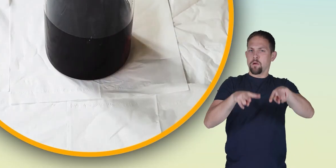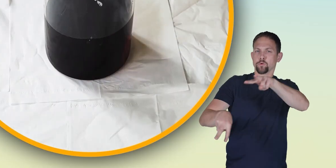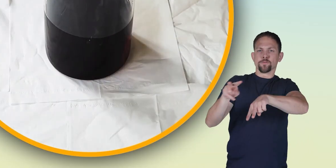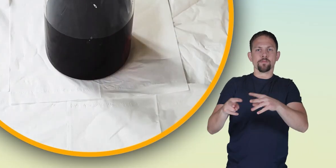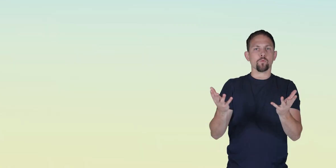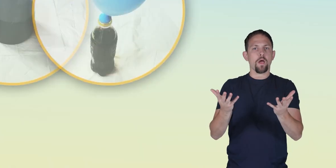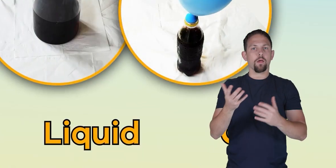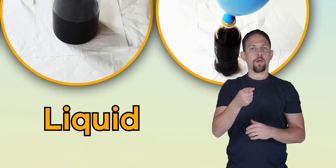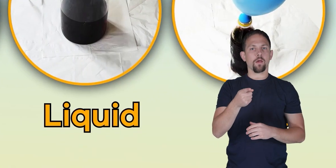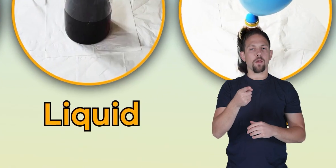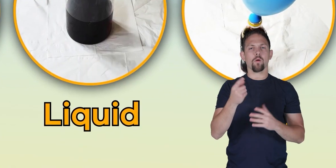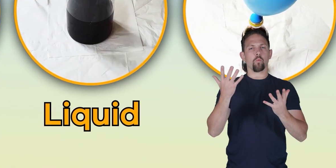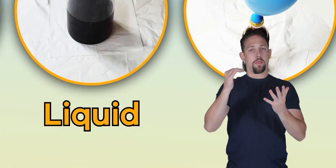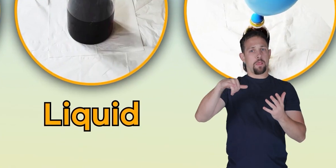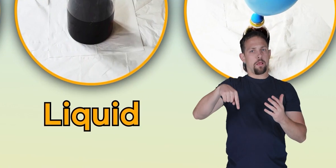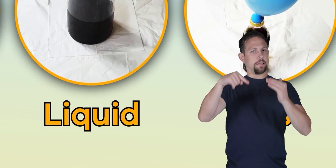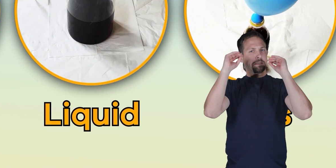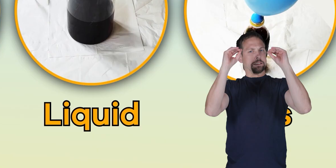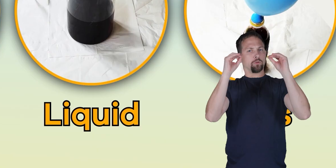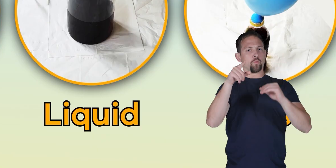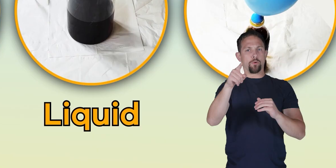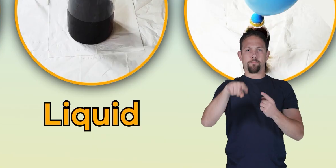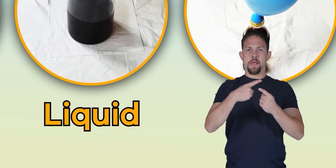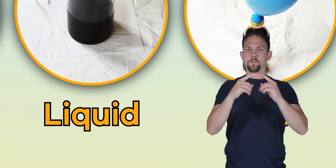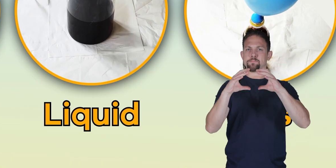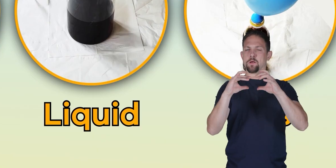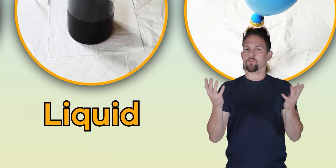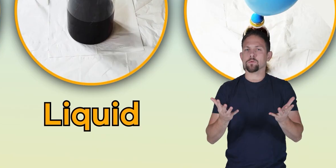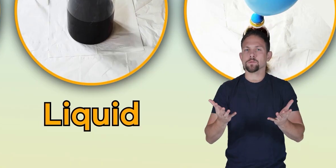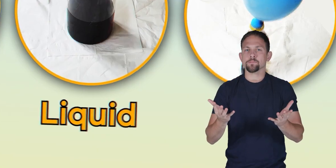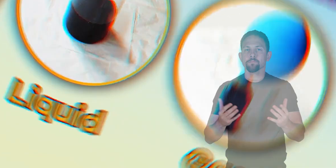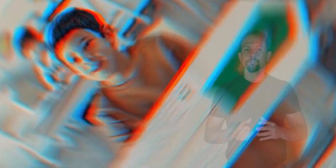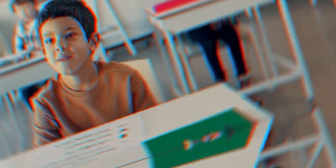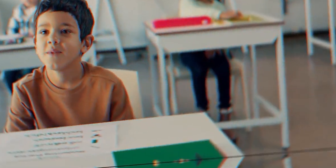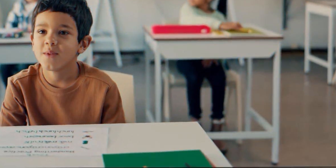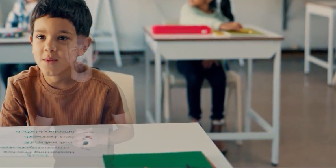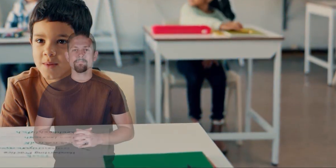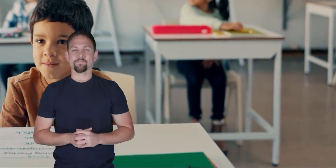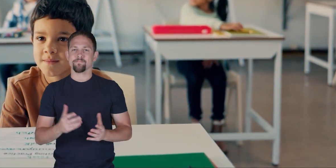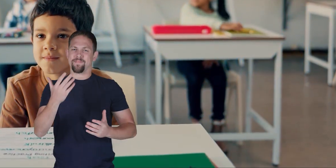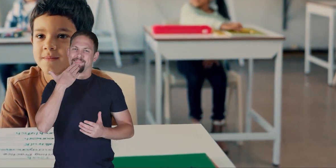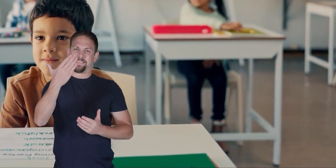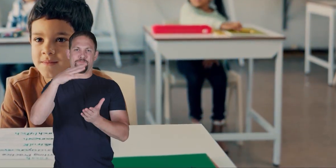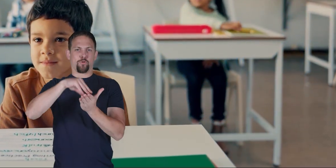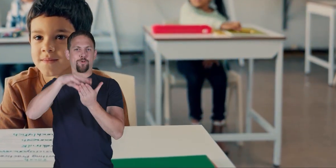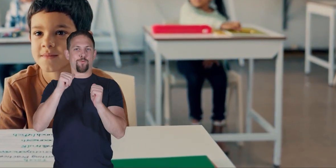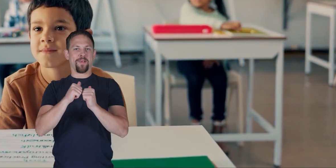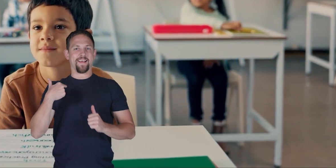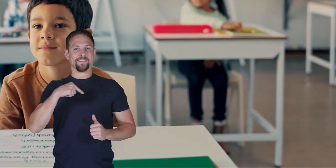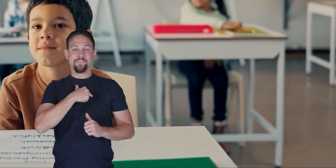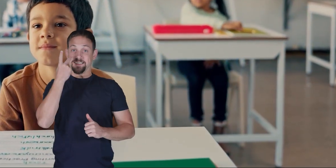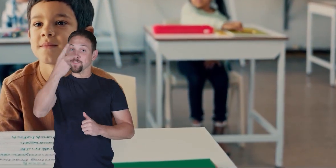you observe and what does this teach you about the states of matter thanks for learning with us